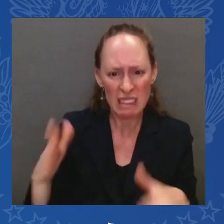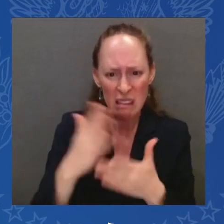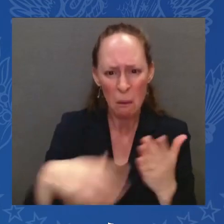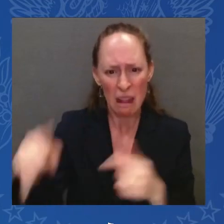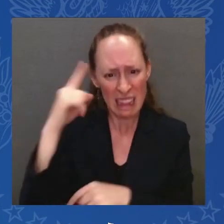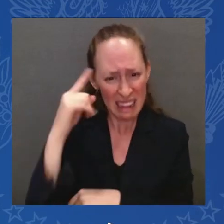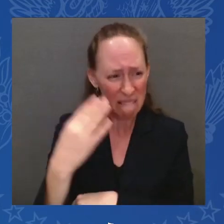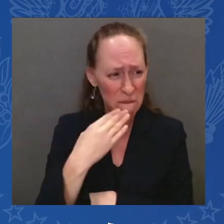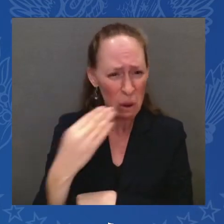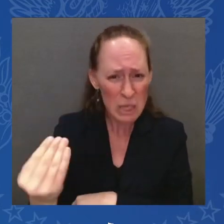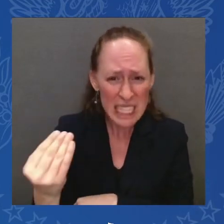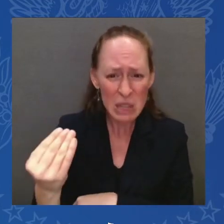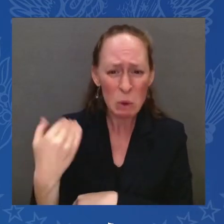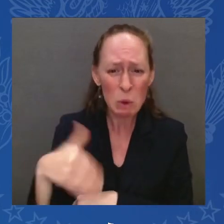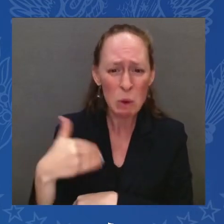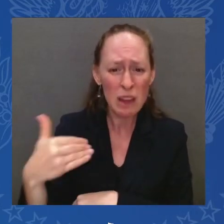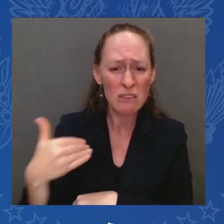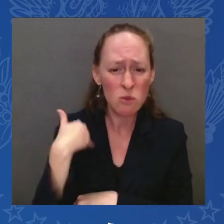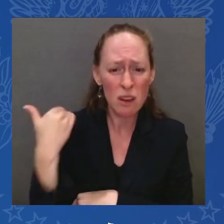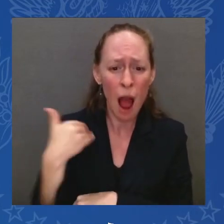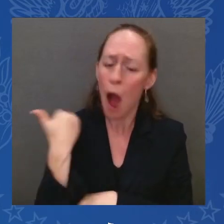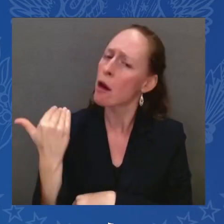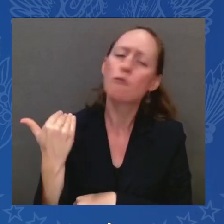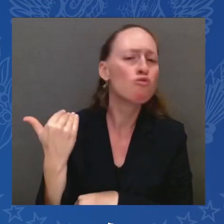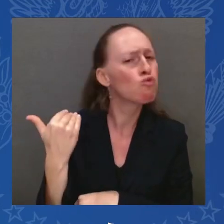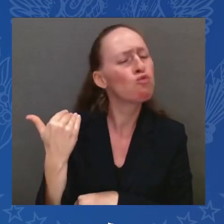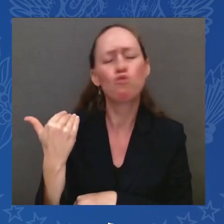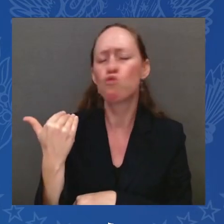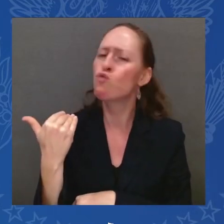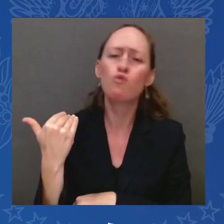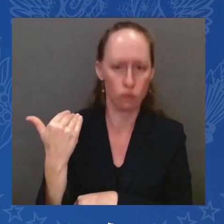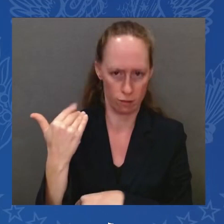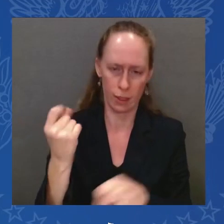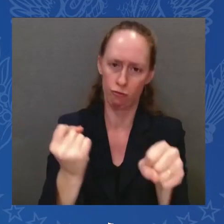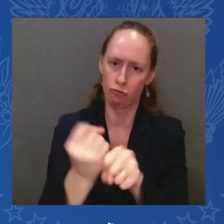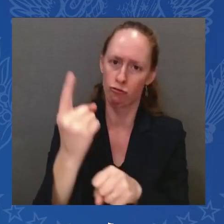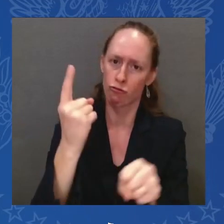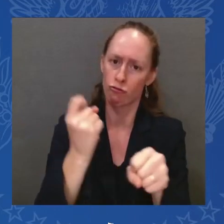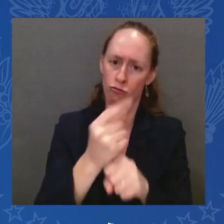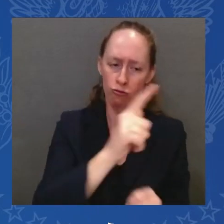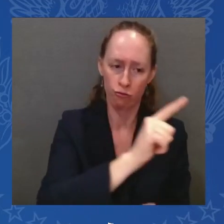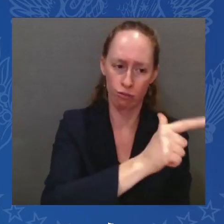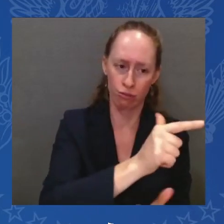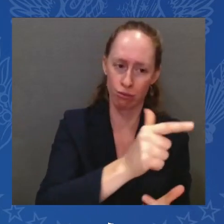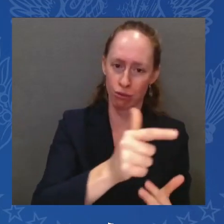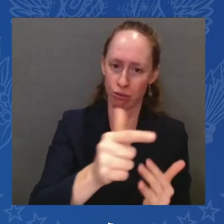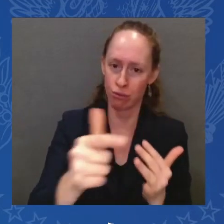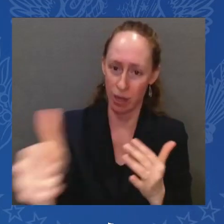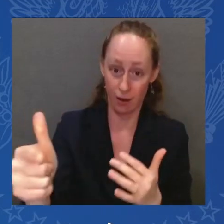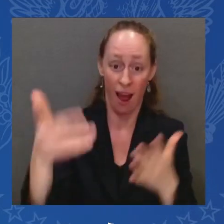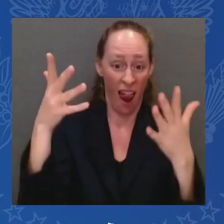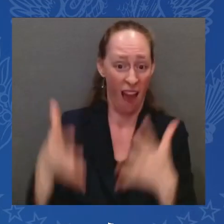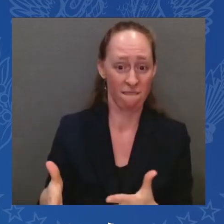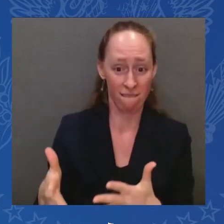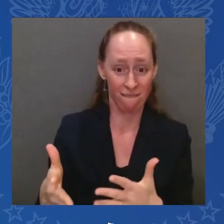I got three more to go. And folks, it's important. You know,